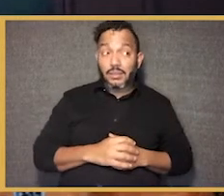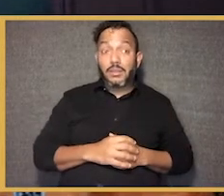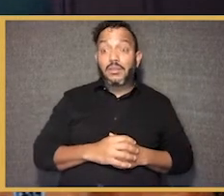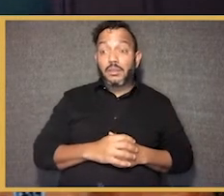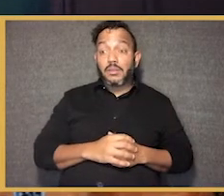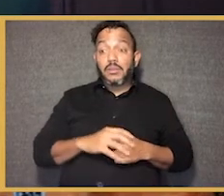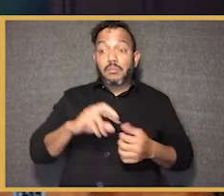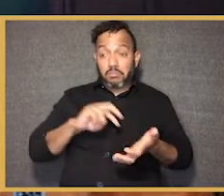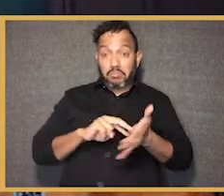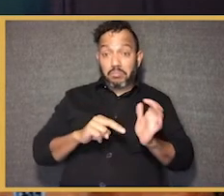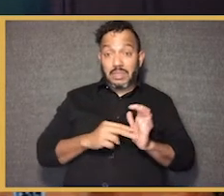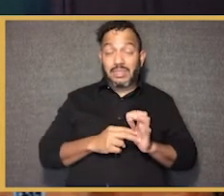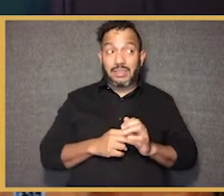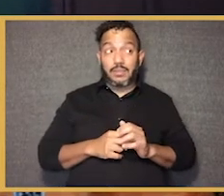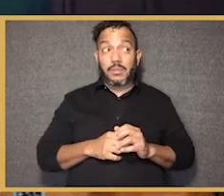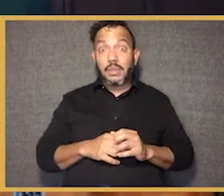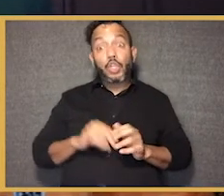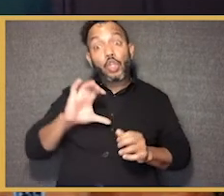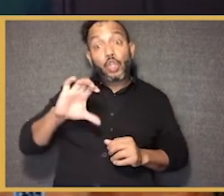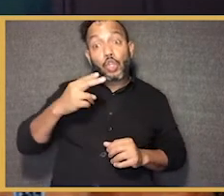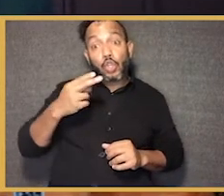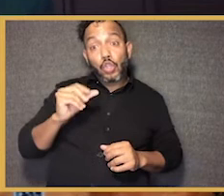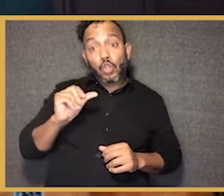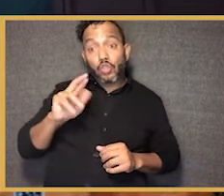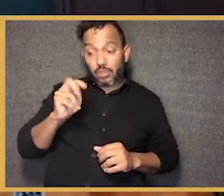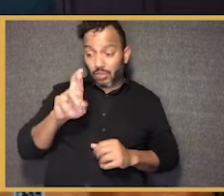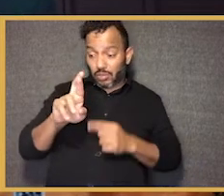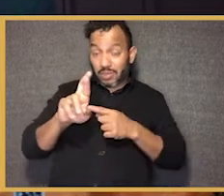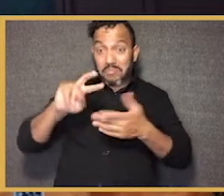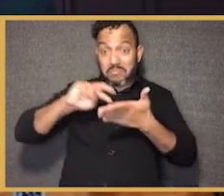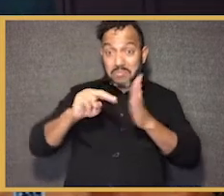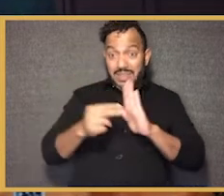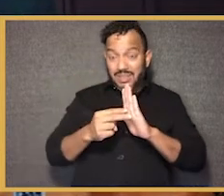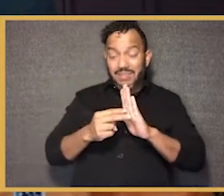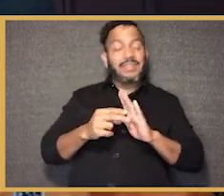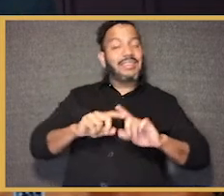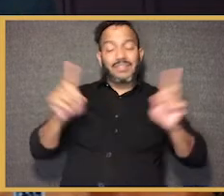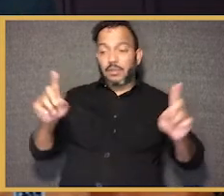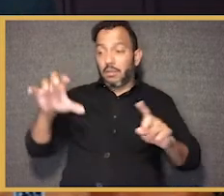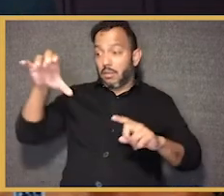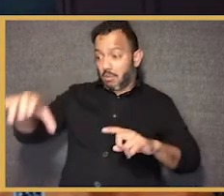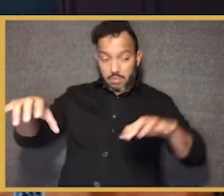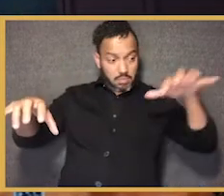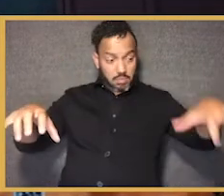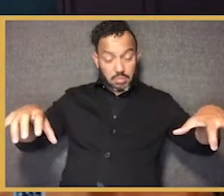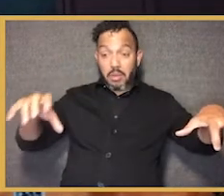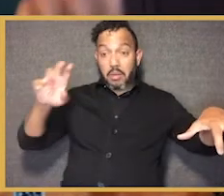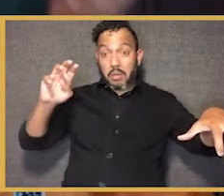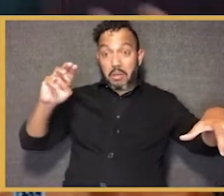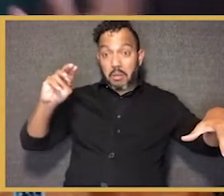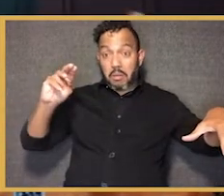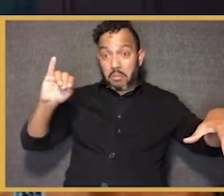So charters mean very different things in different states. You know, the charter sector in